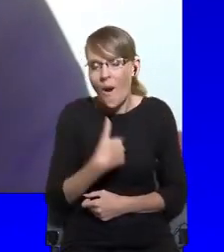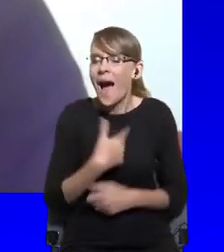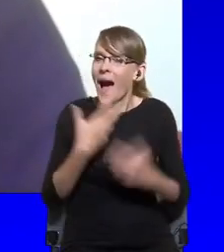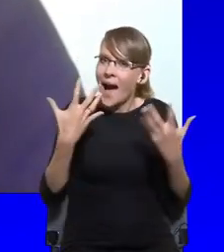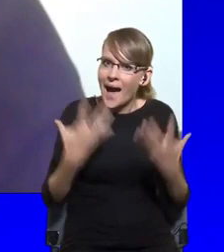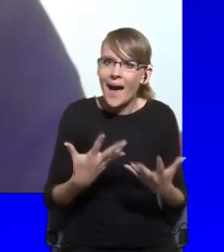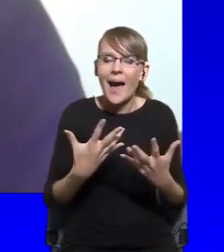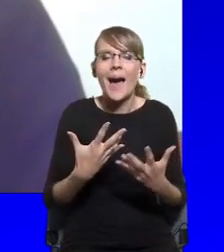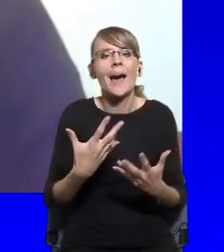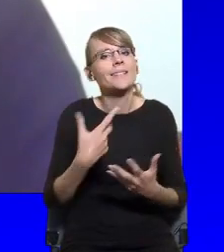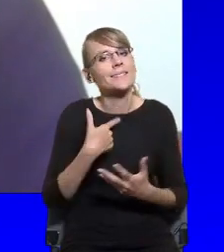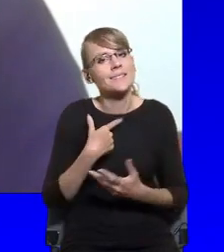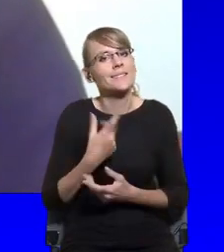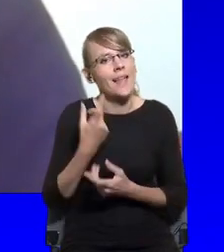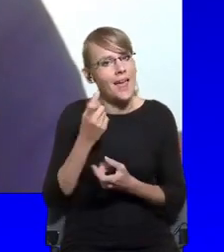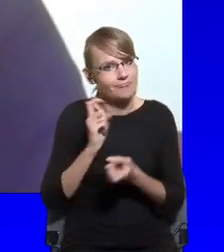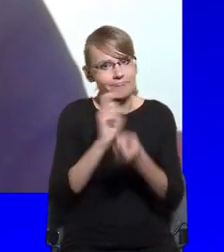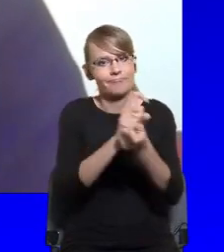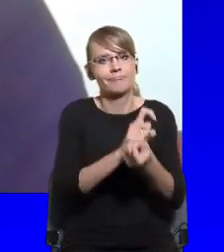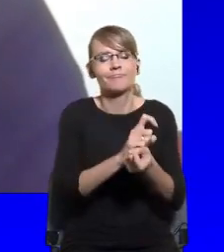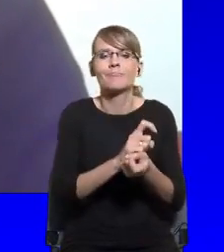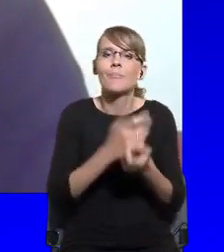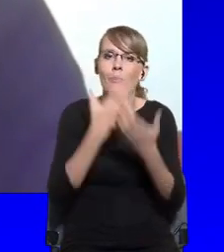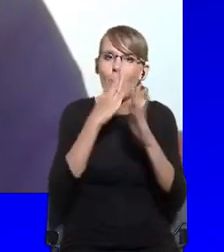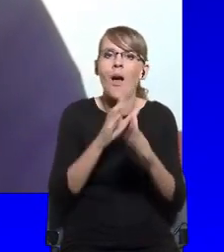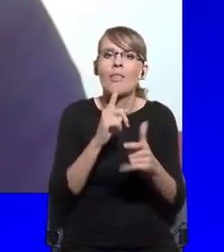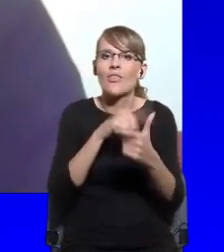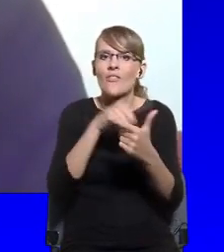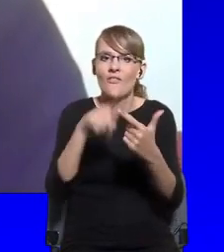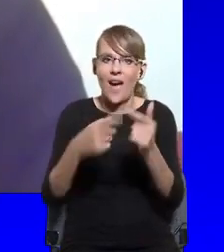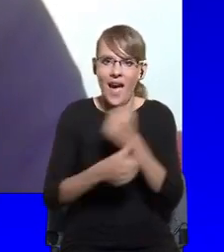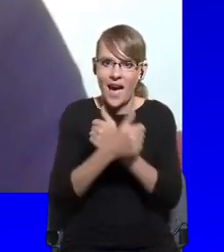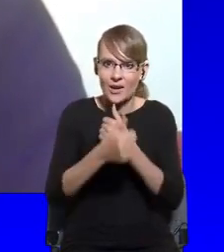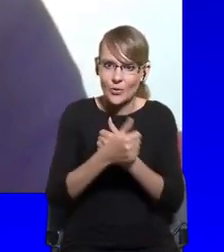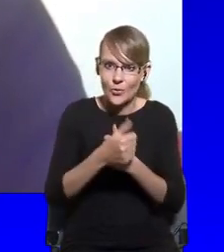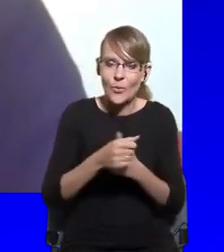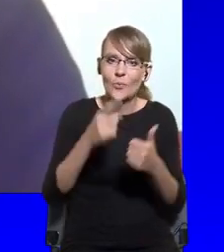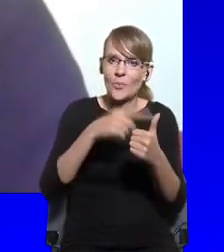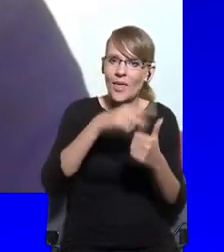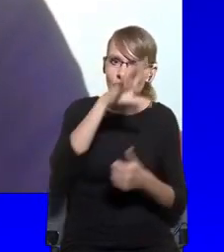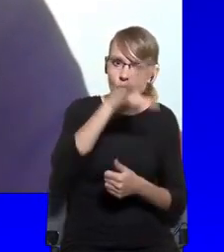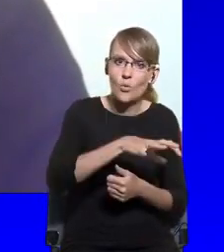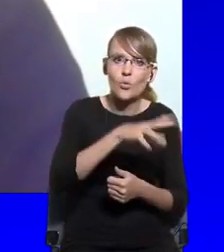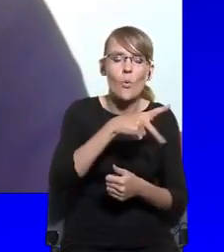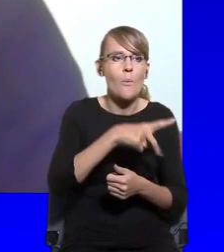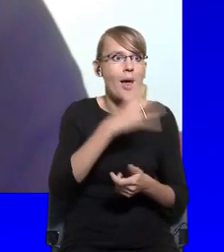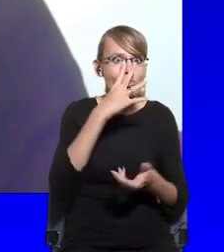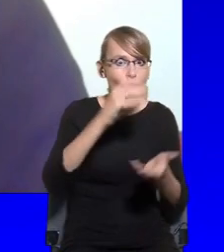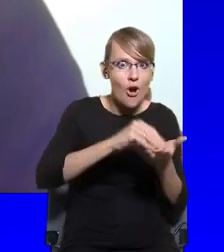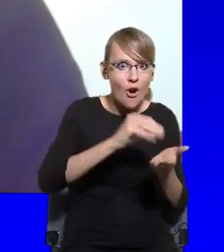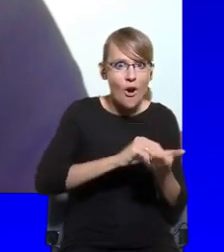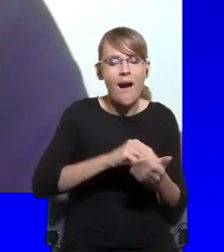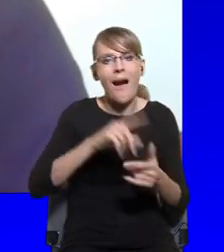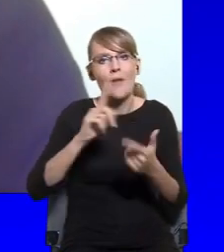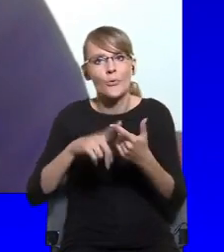points. The first one is more empirical, the second one is more theoretical. First of all,